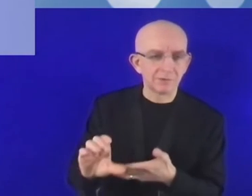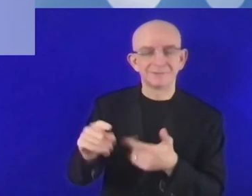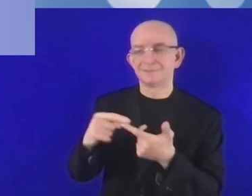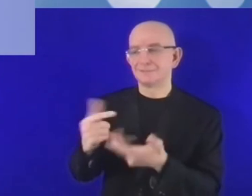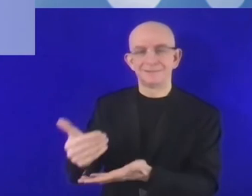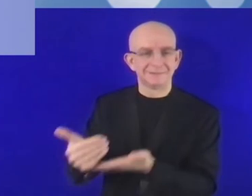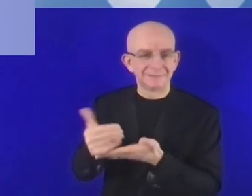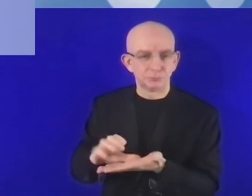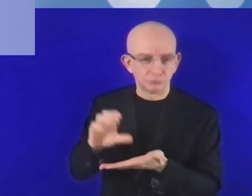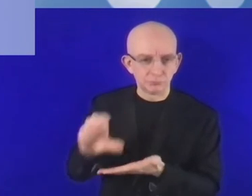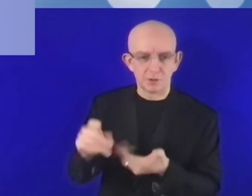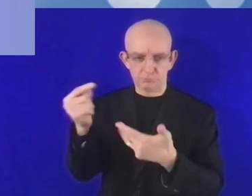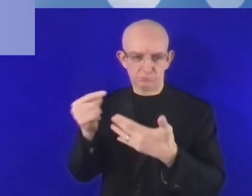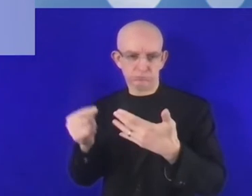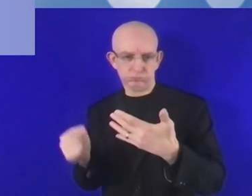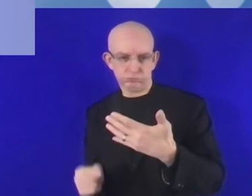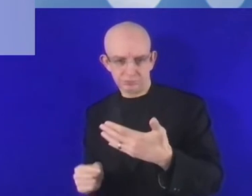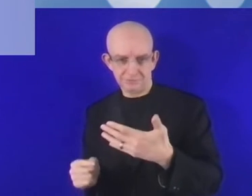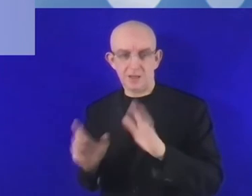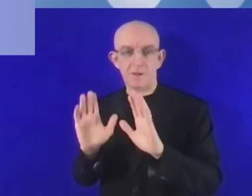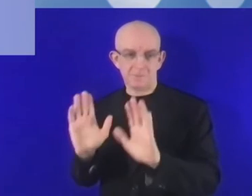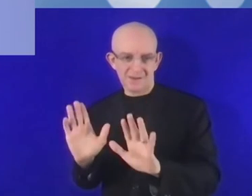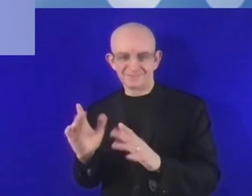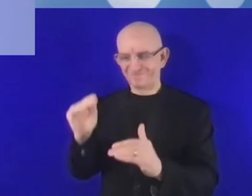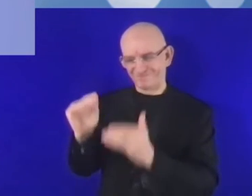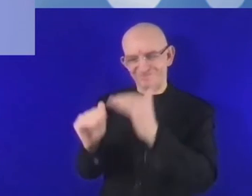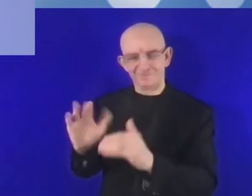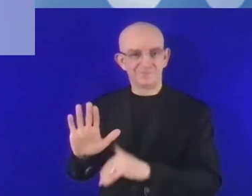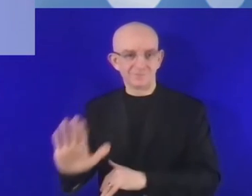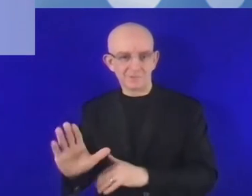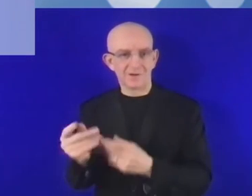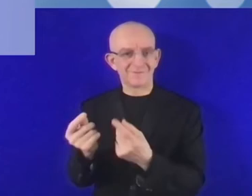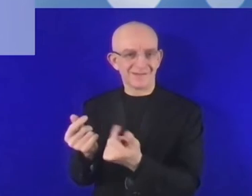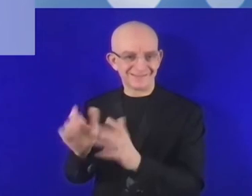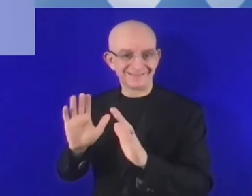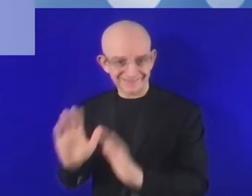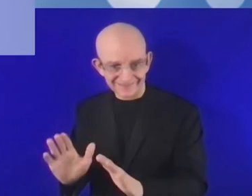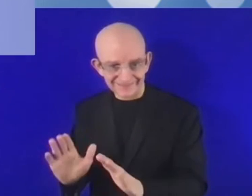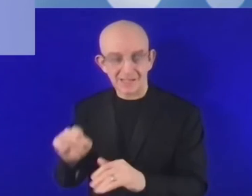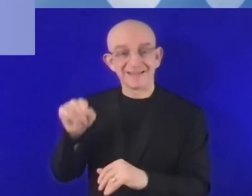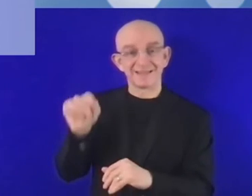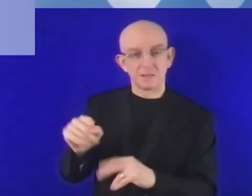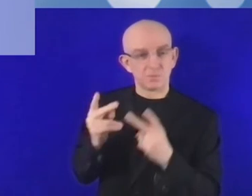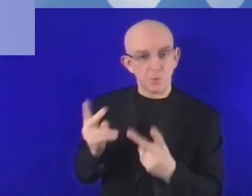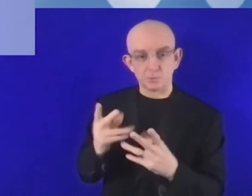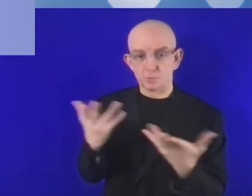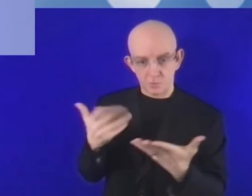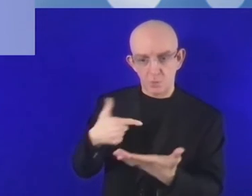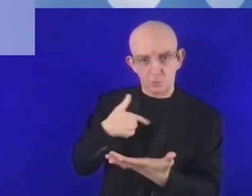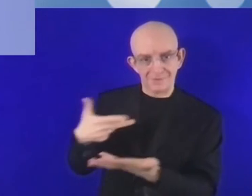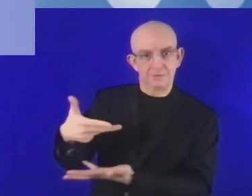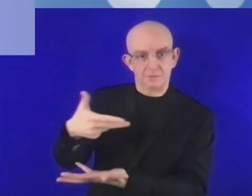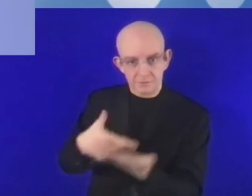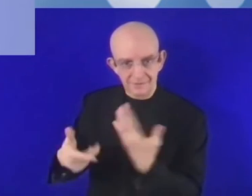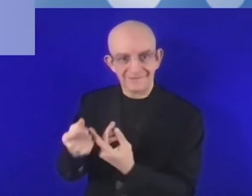sources of financing, for example, capital market instruments and EU grants as well. So